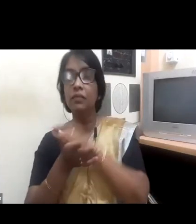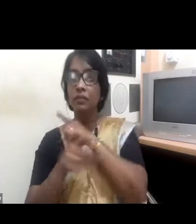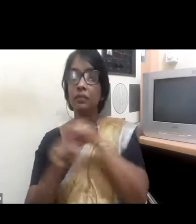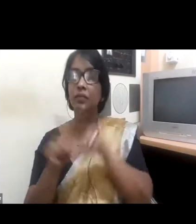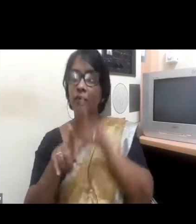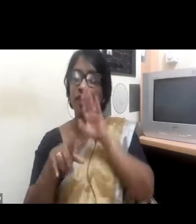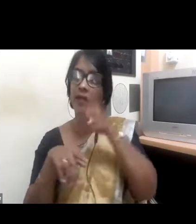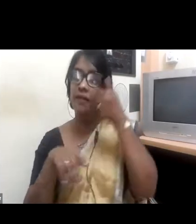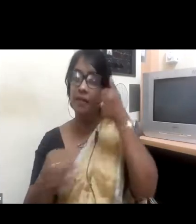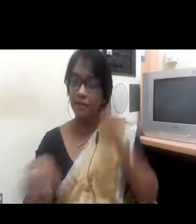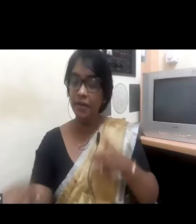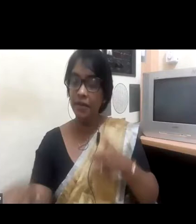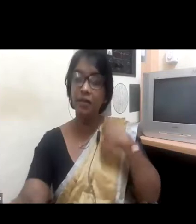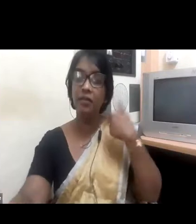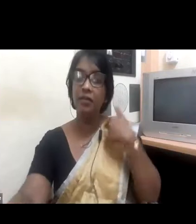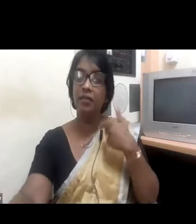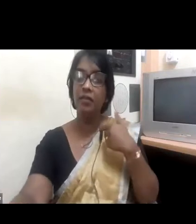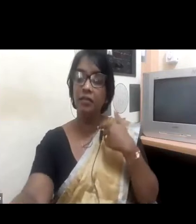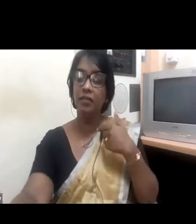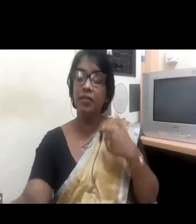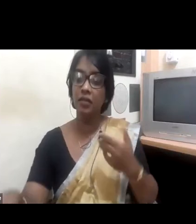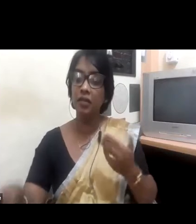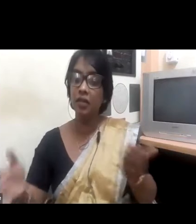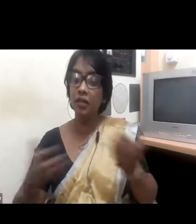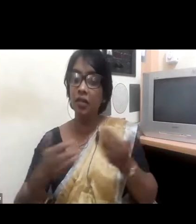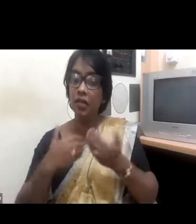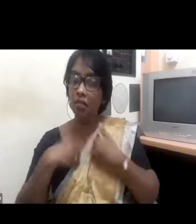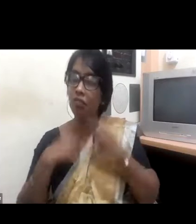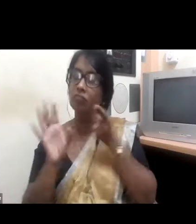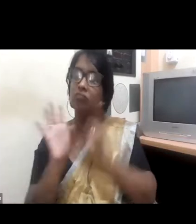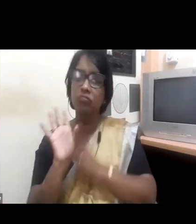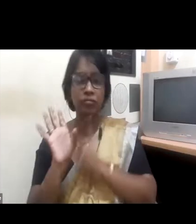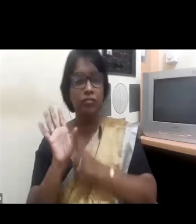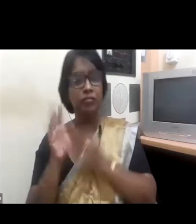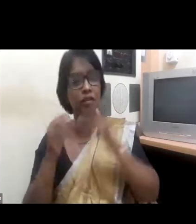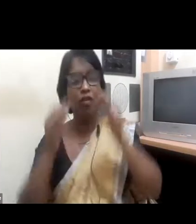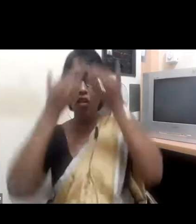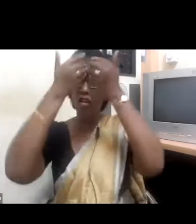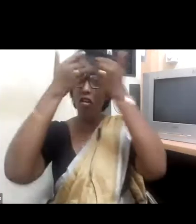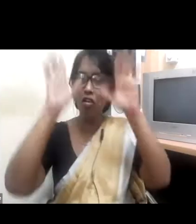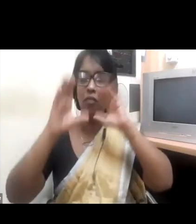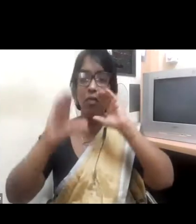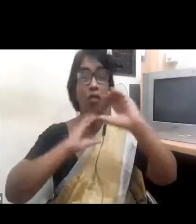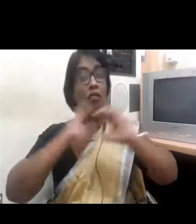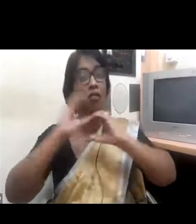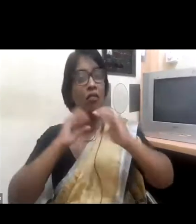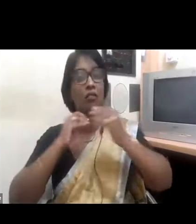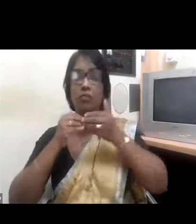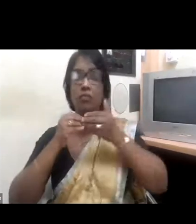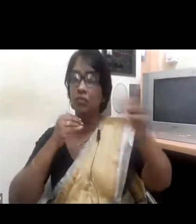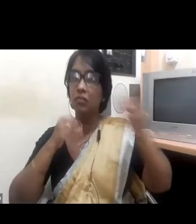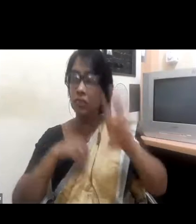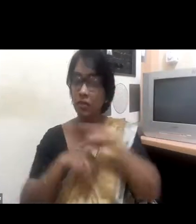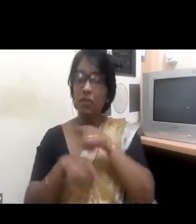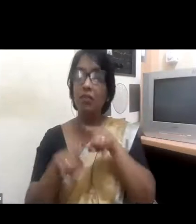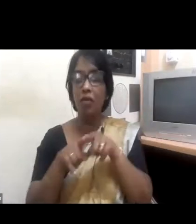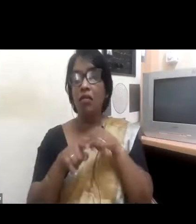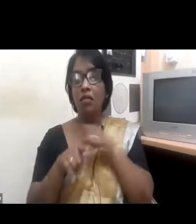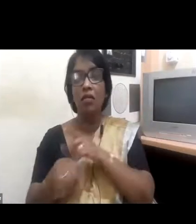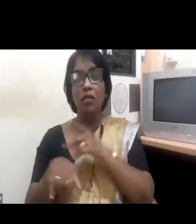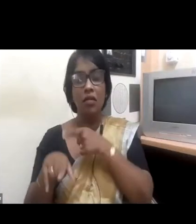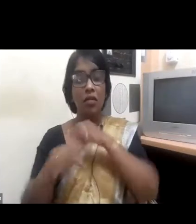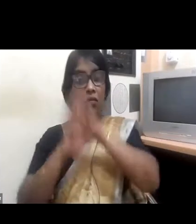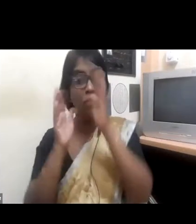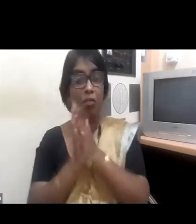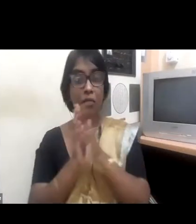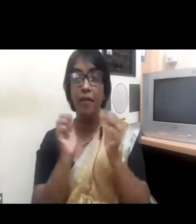consistent open communication about this with all the employees and encourage employees to participate in